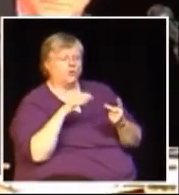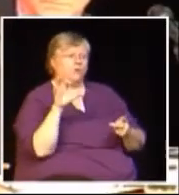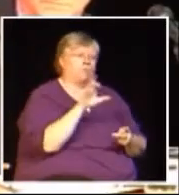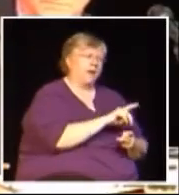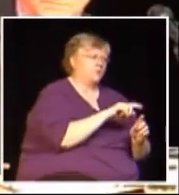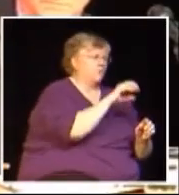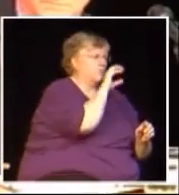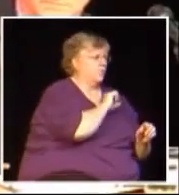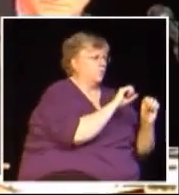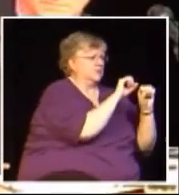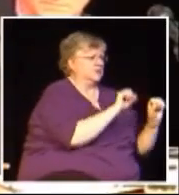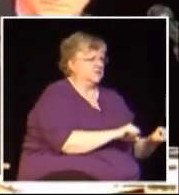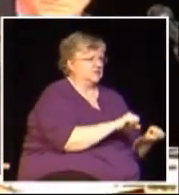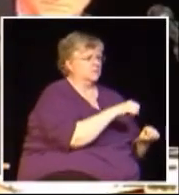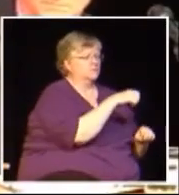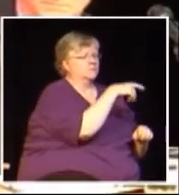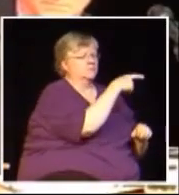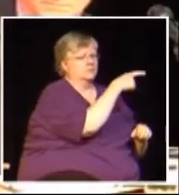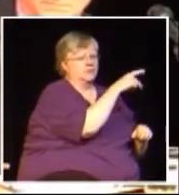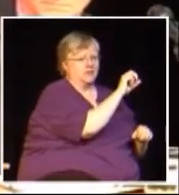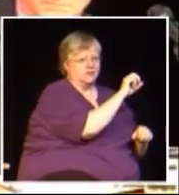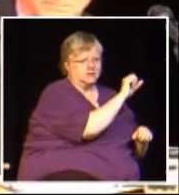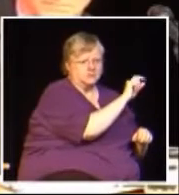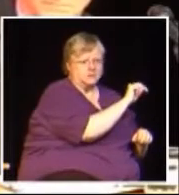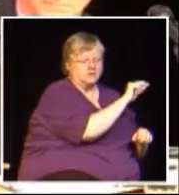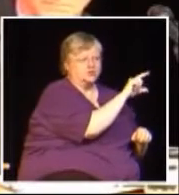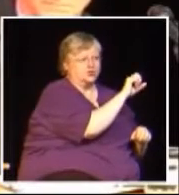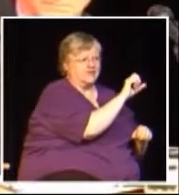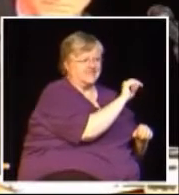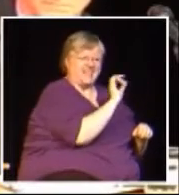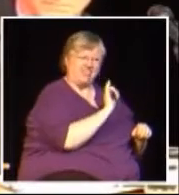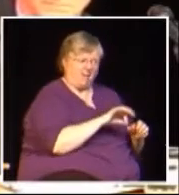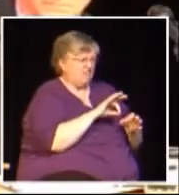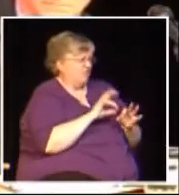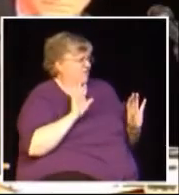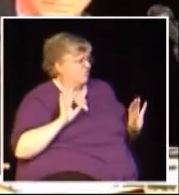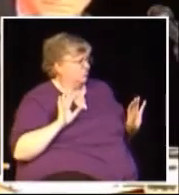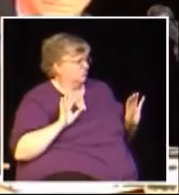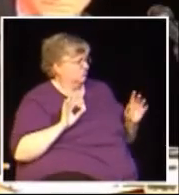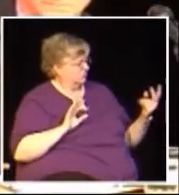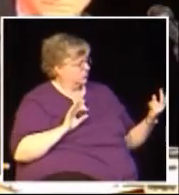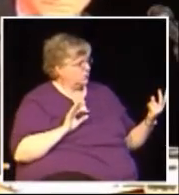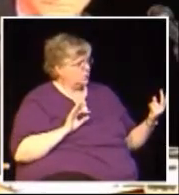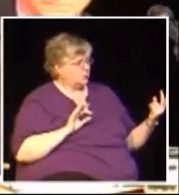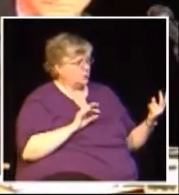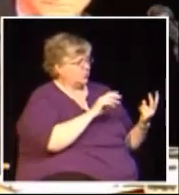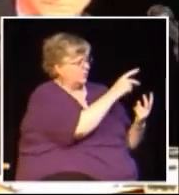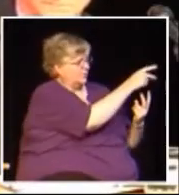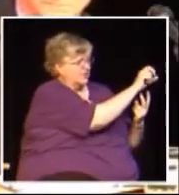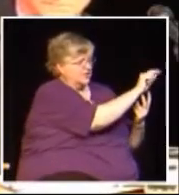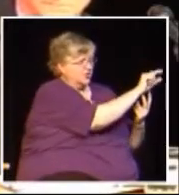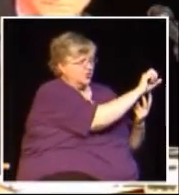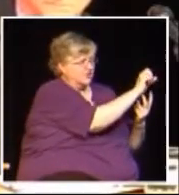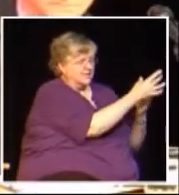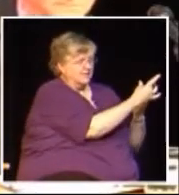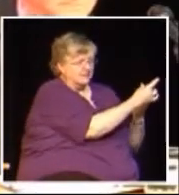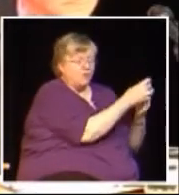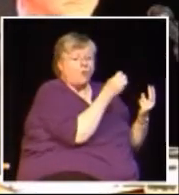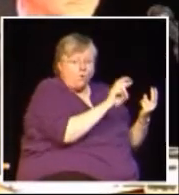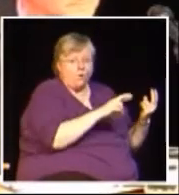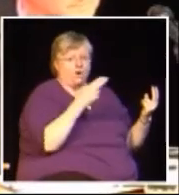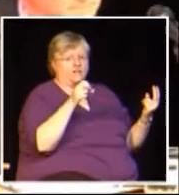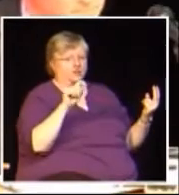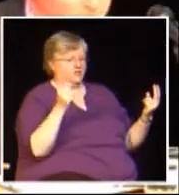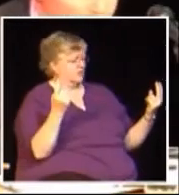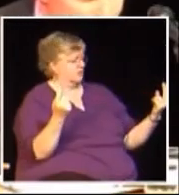reverting to the old provincial sales tax system, and that is what the referendum question is, so I think that's what we should be talking about, those systems.